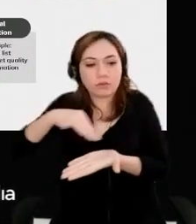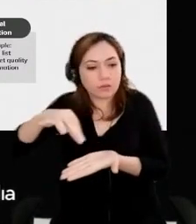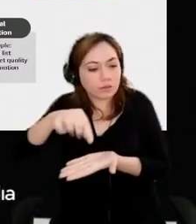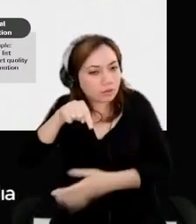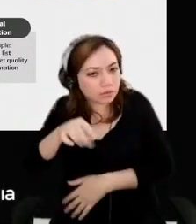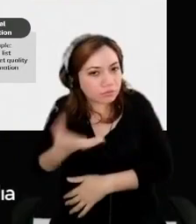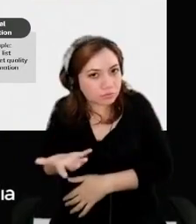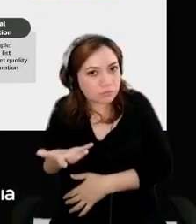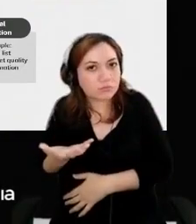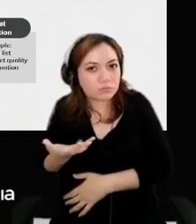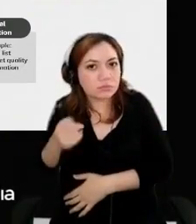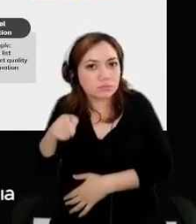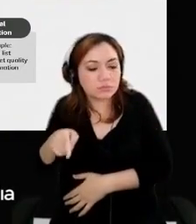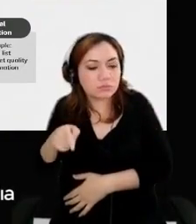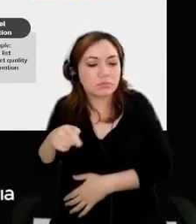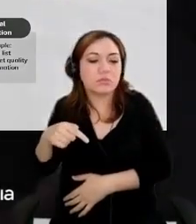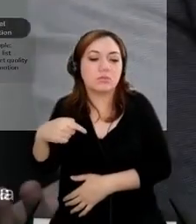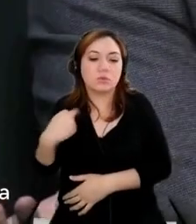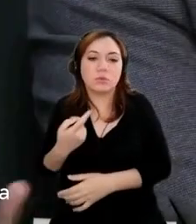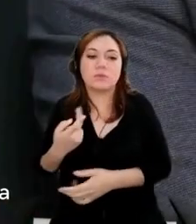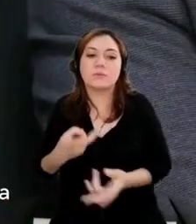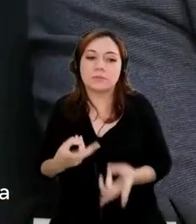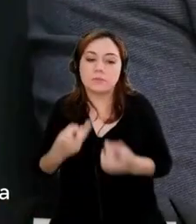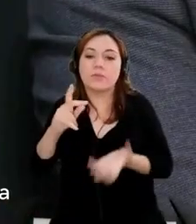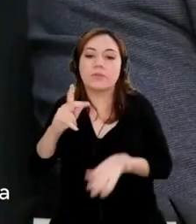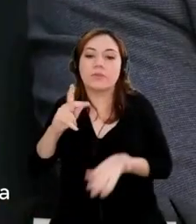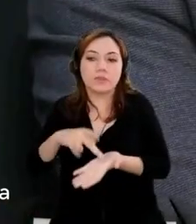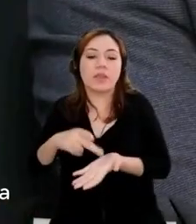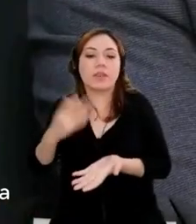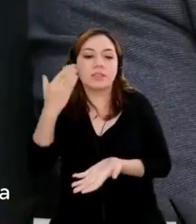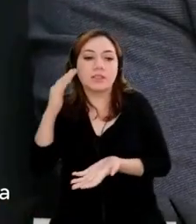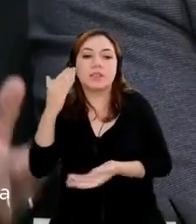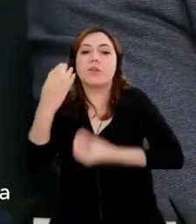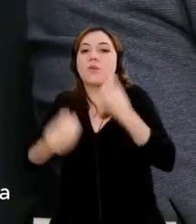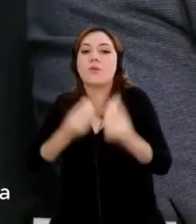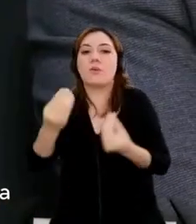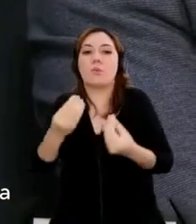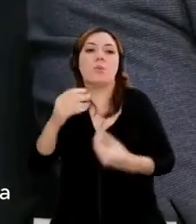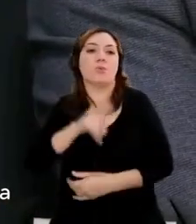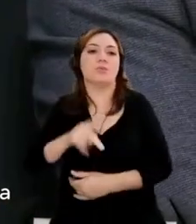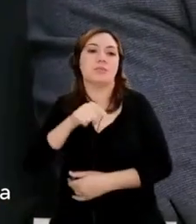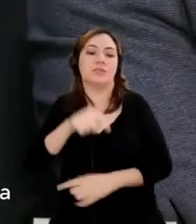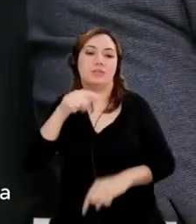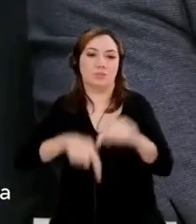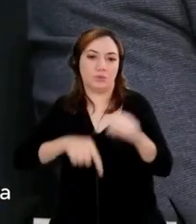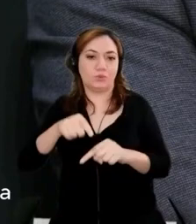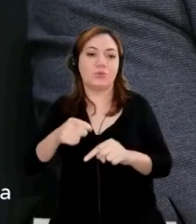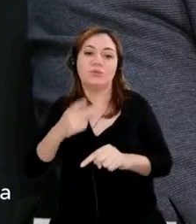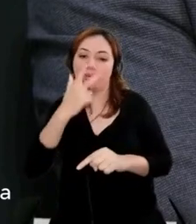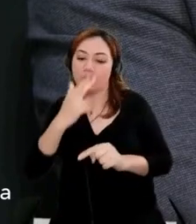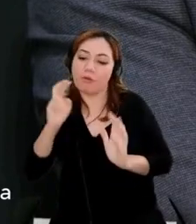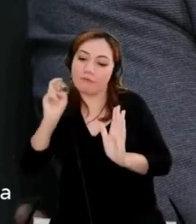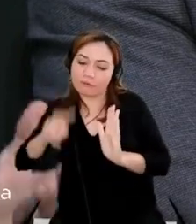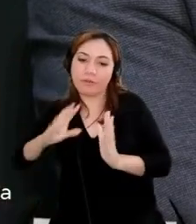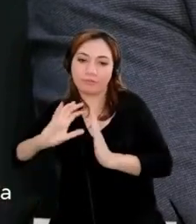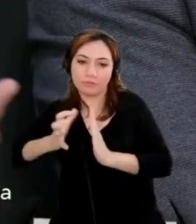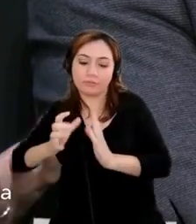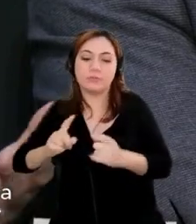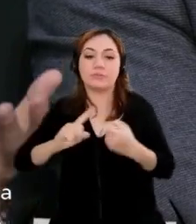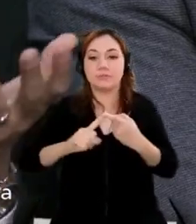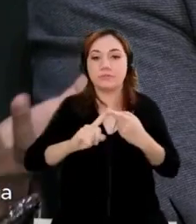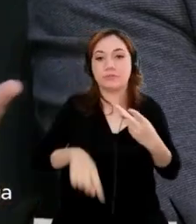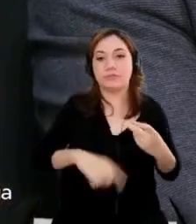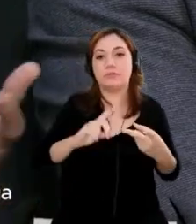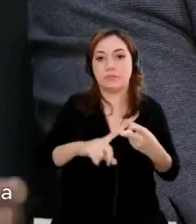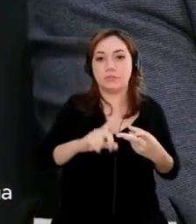truly get how these products are being used, right, on a daily basis. The second one is customer data. Every touch